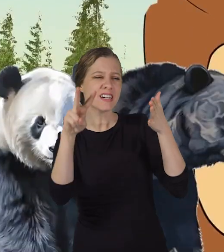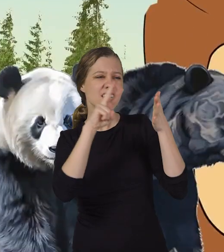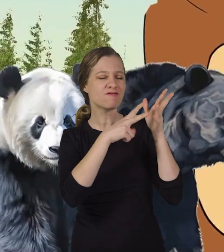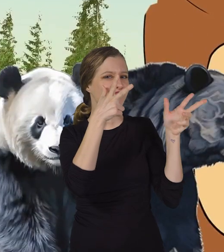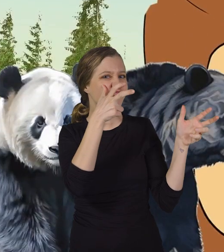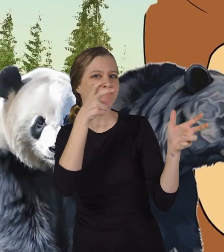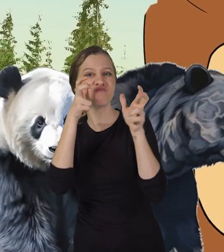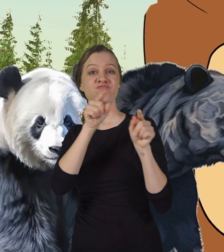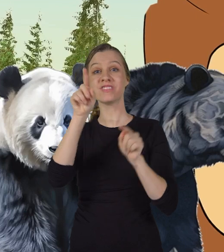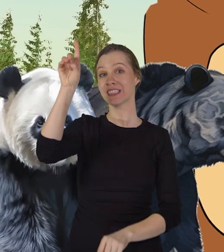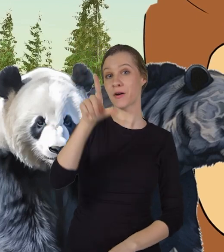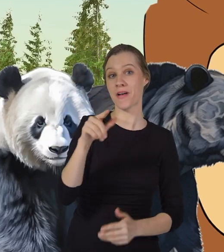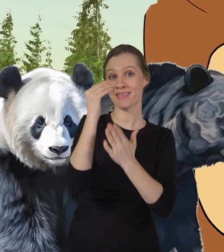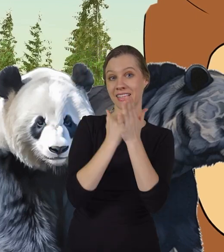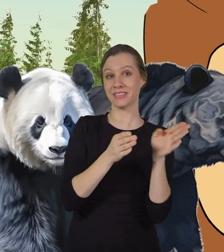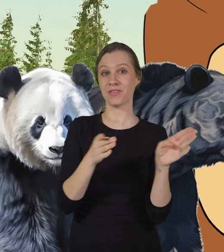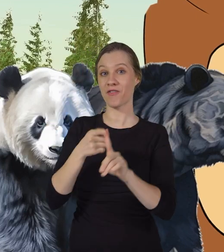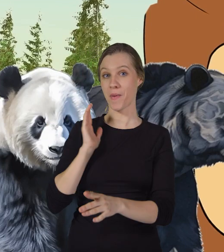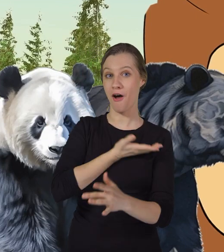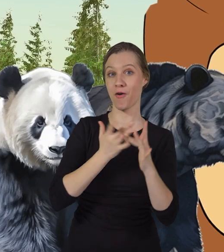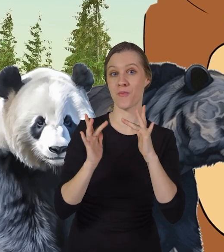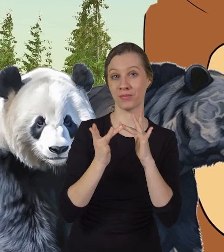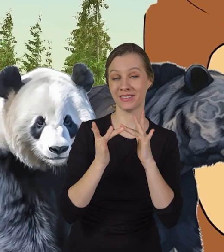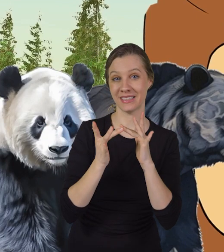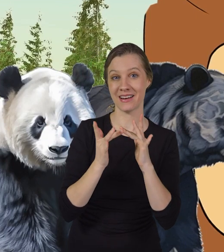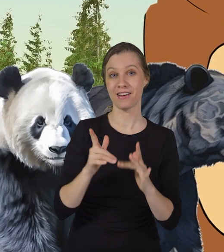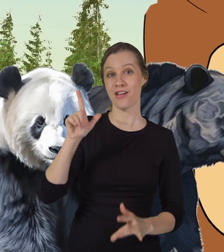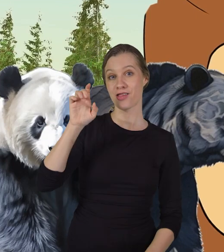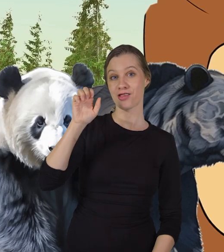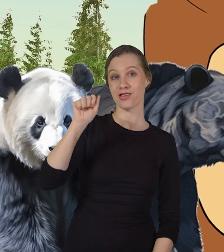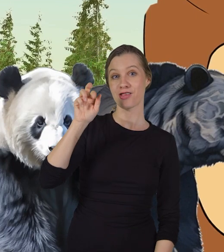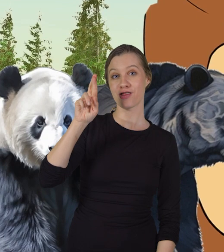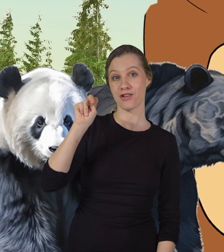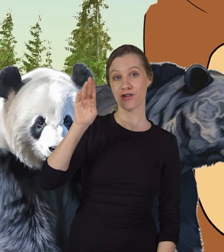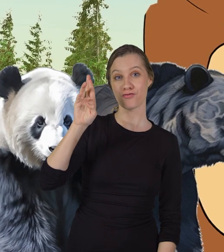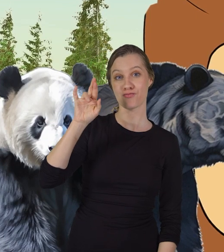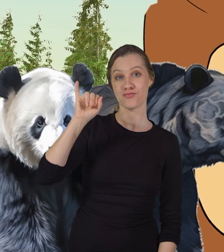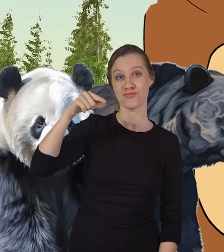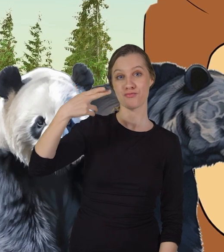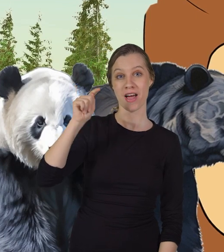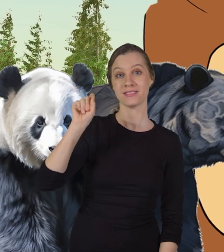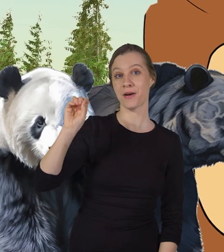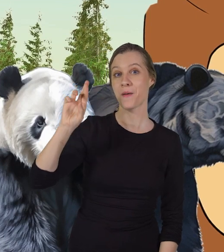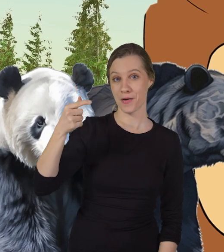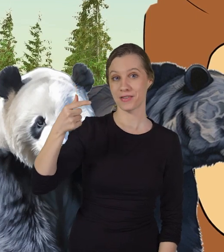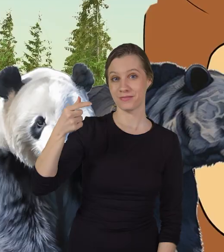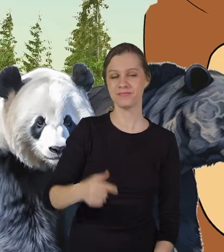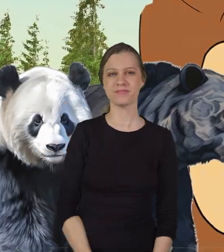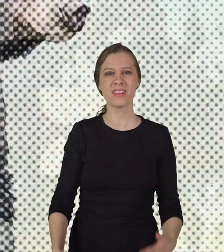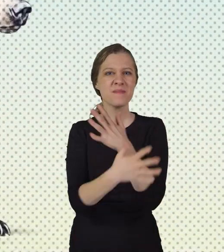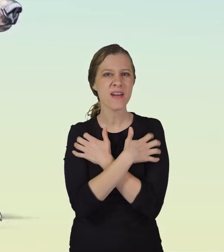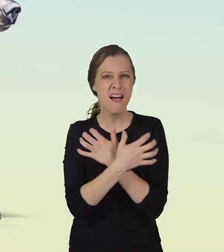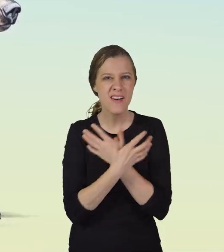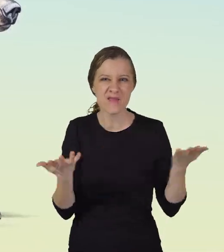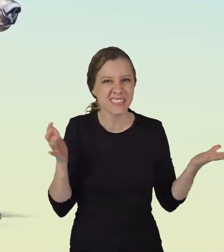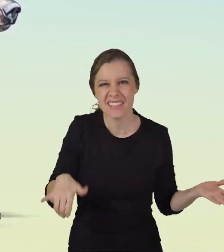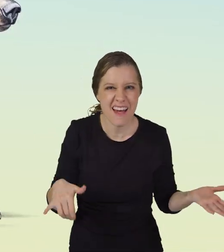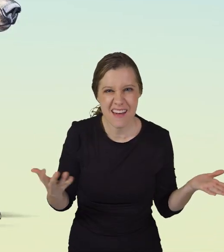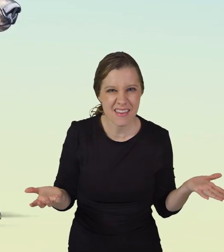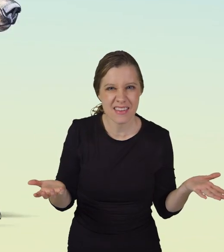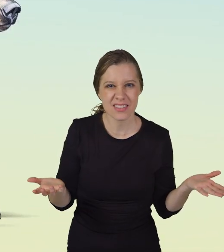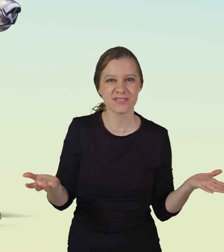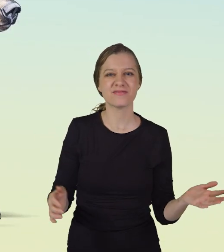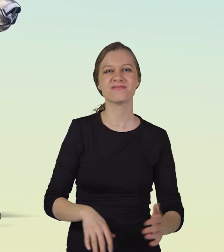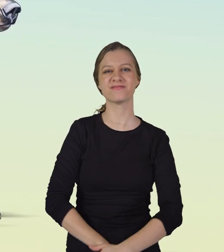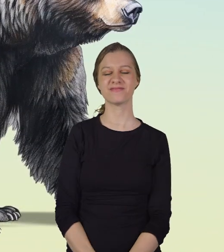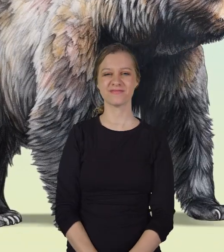You can read along with us by downloading this lesson plan from our website, learnbright.org. What is